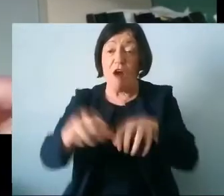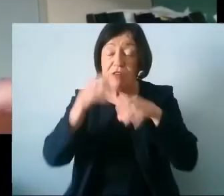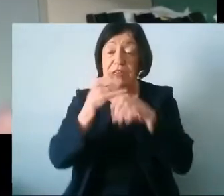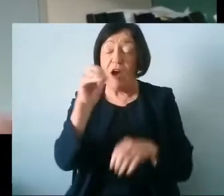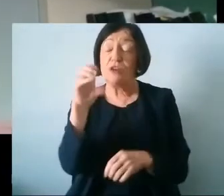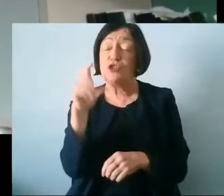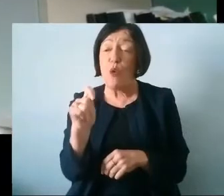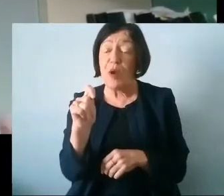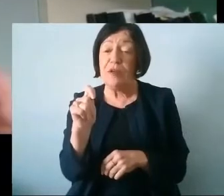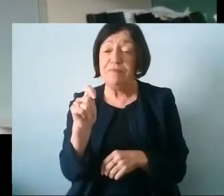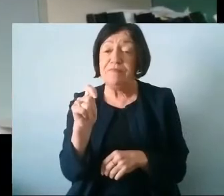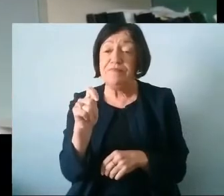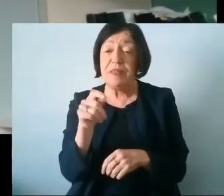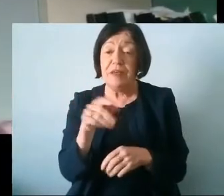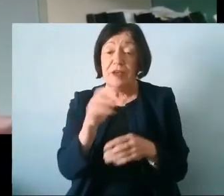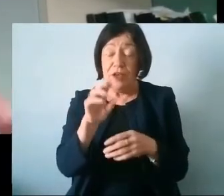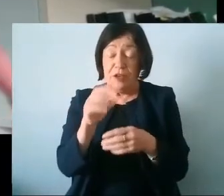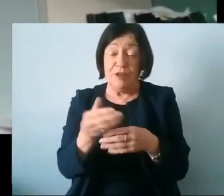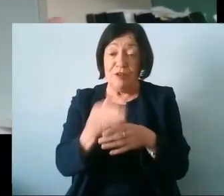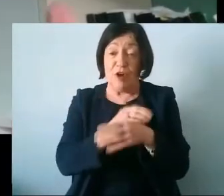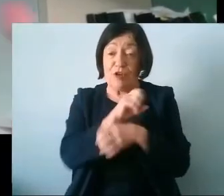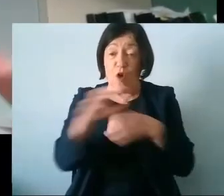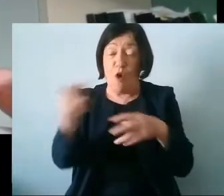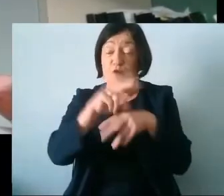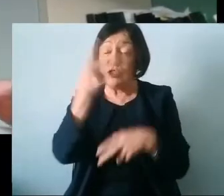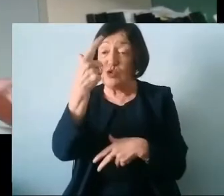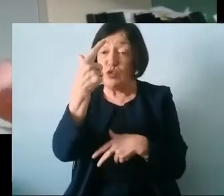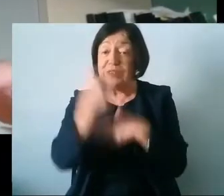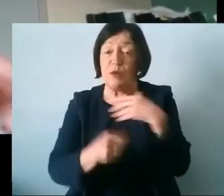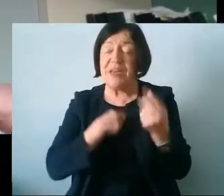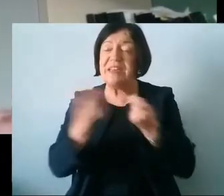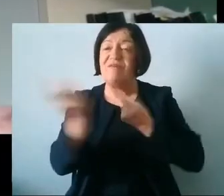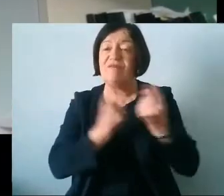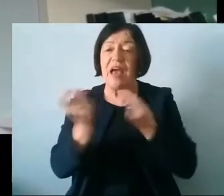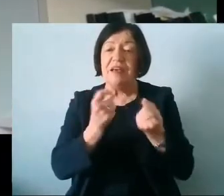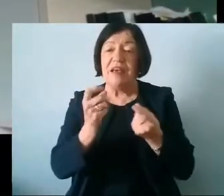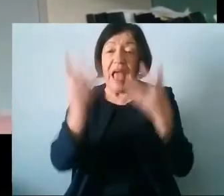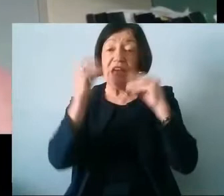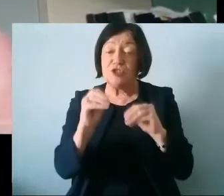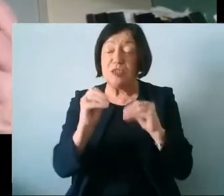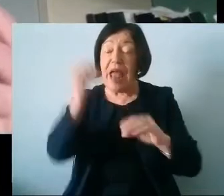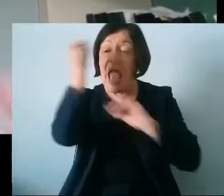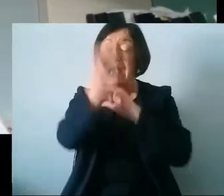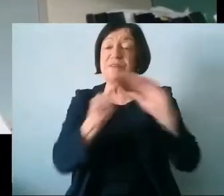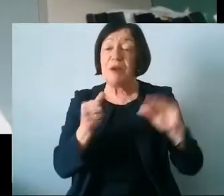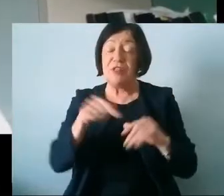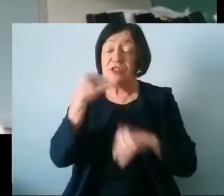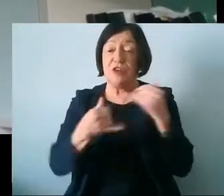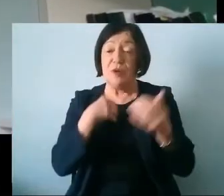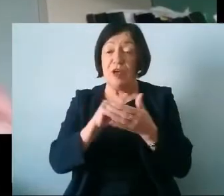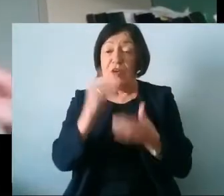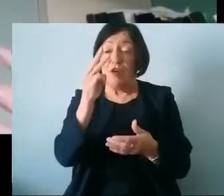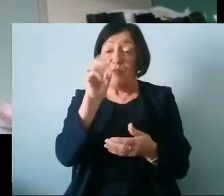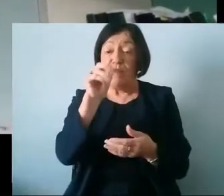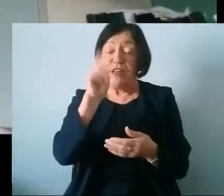and normally pre-COVID it was over two days and we used to invite in the education experts this year we have Professor Stephen